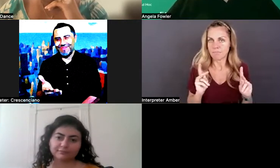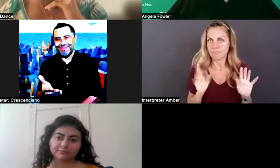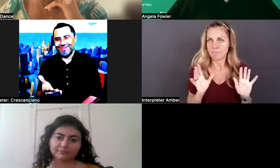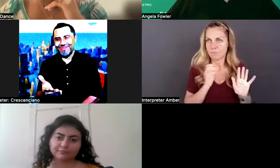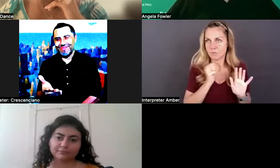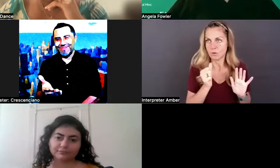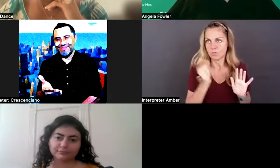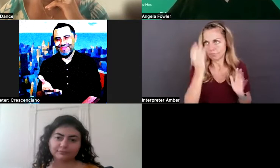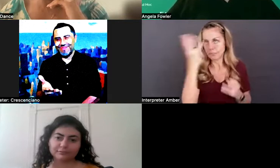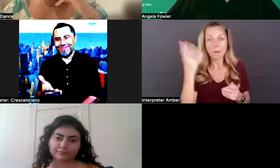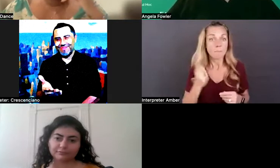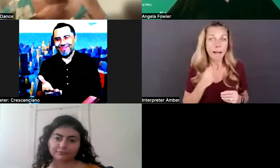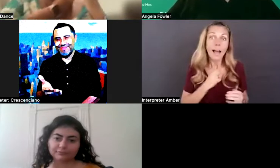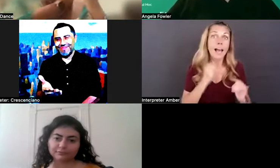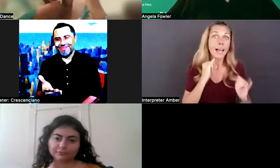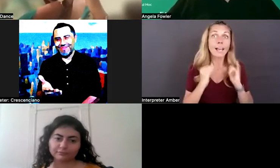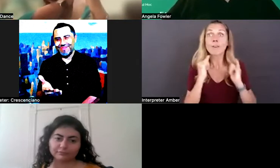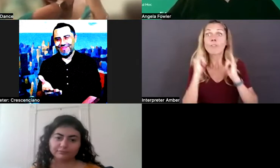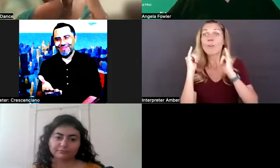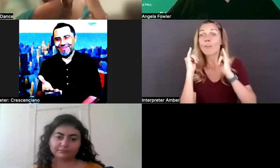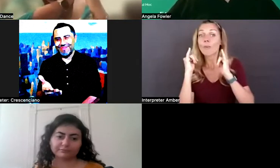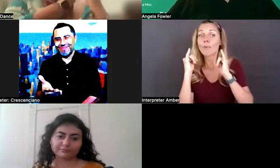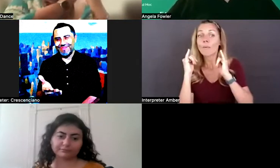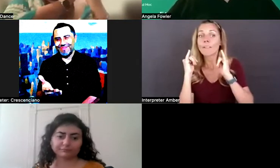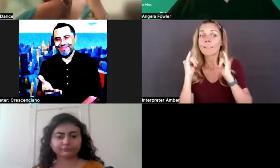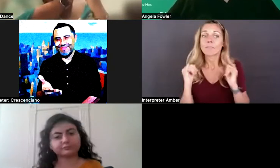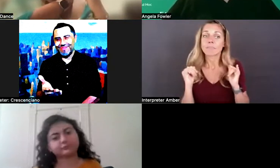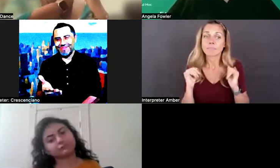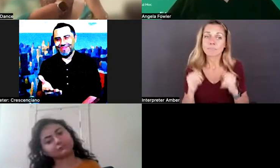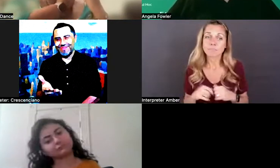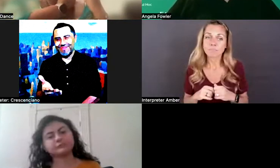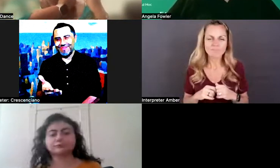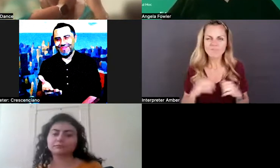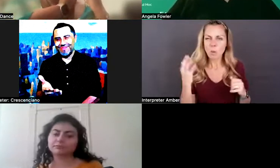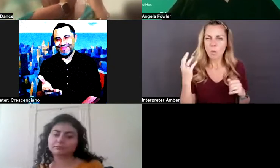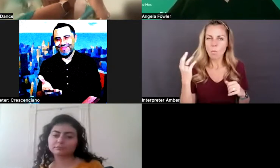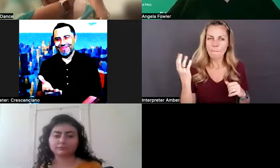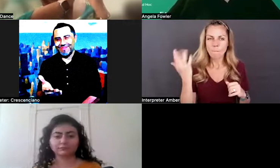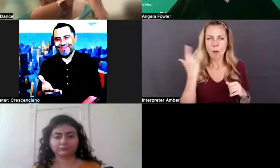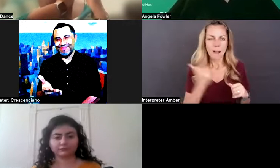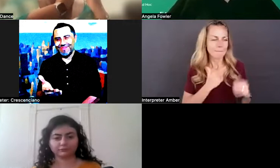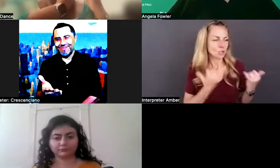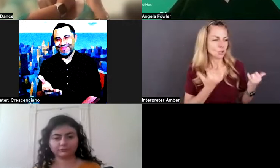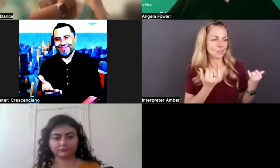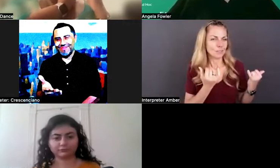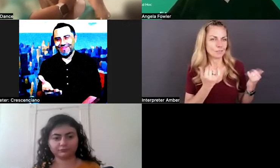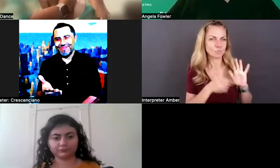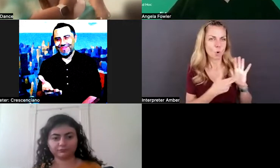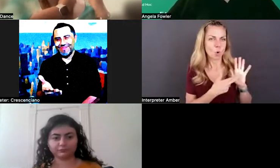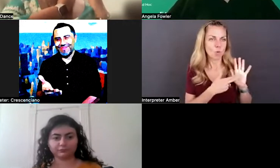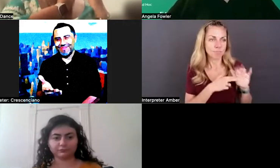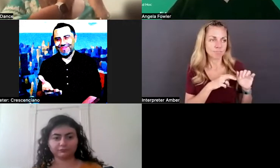um, because I've gotten to that, that place where mobility in my current role is not, um, is not available,